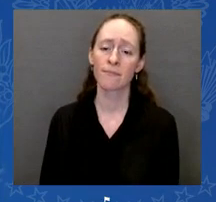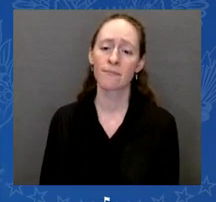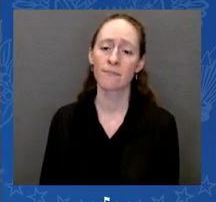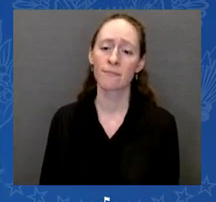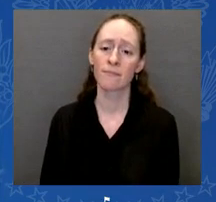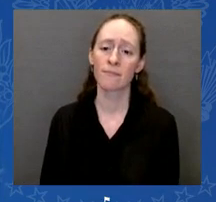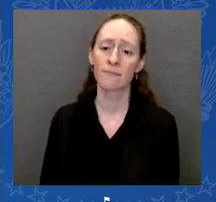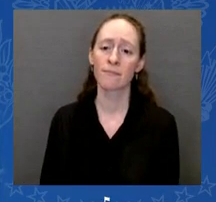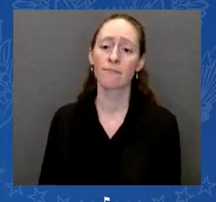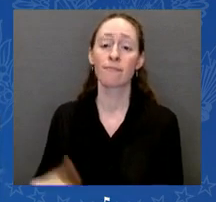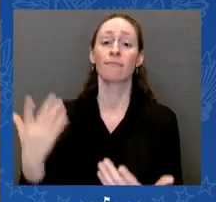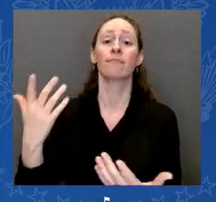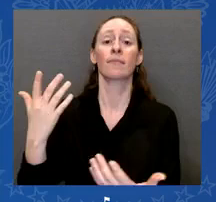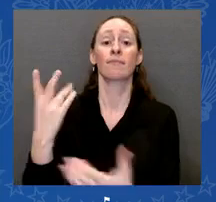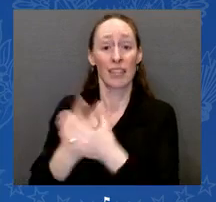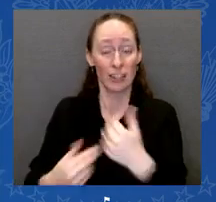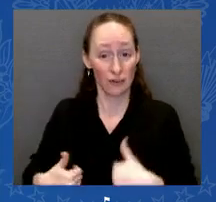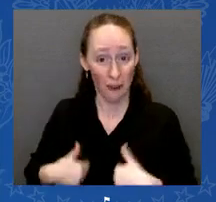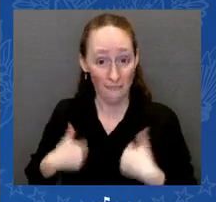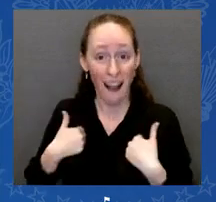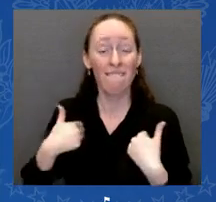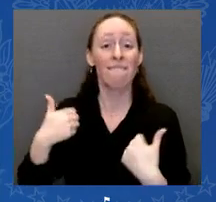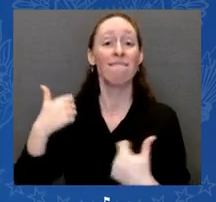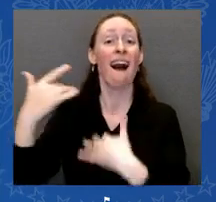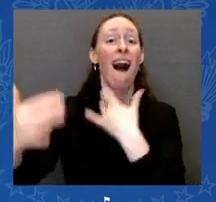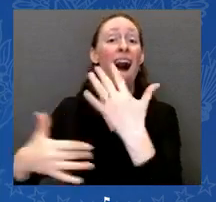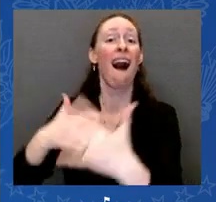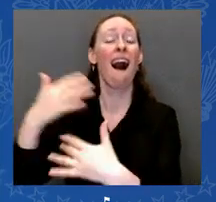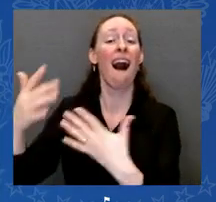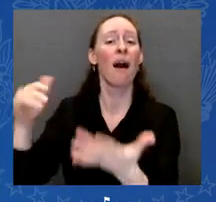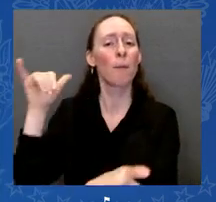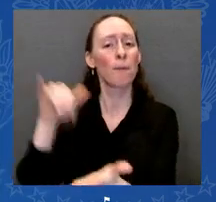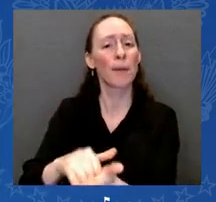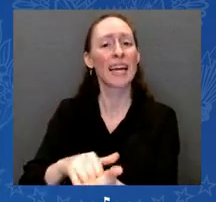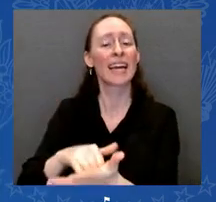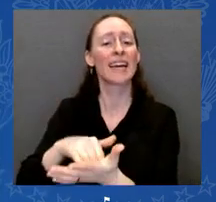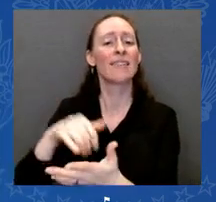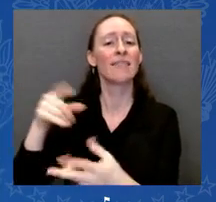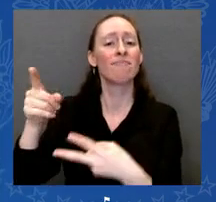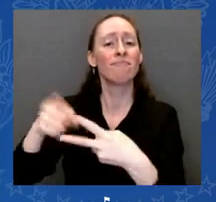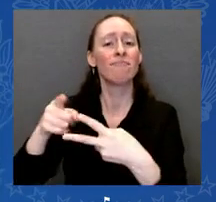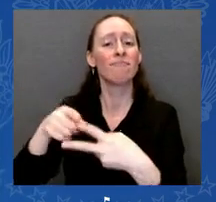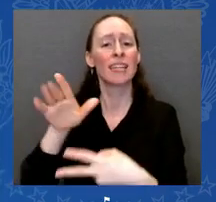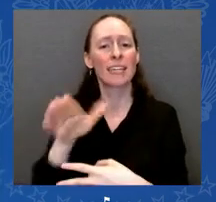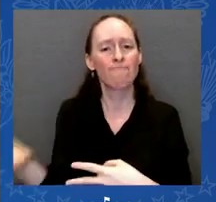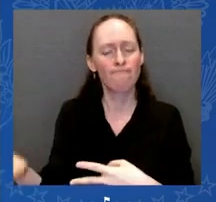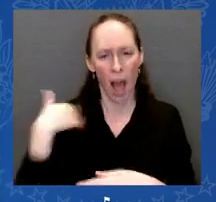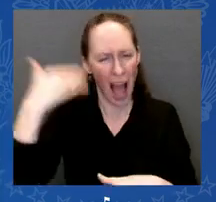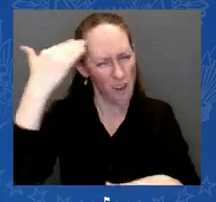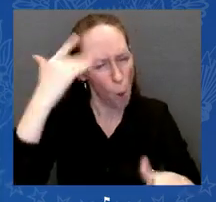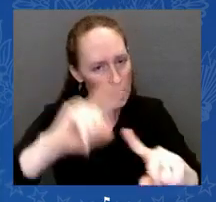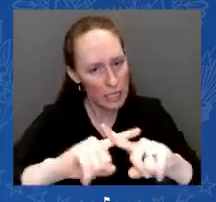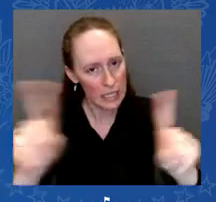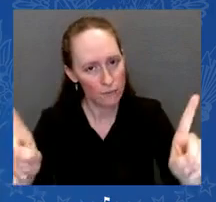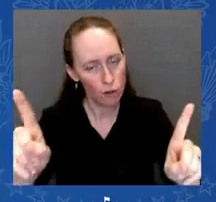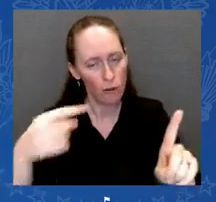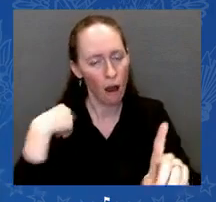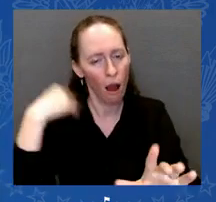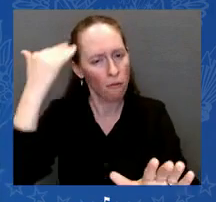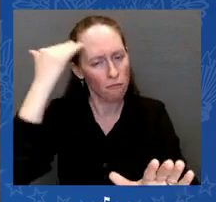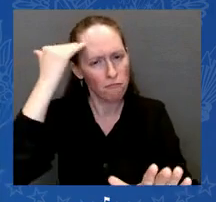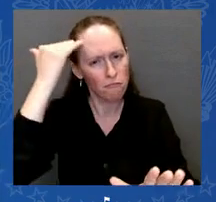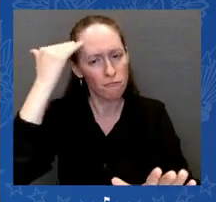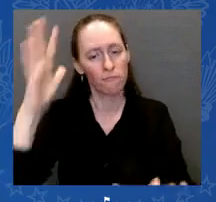Everyone is different. Everyone is different. But I know that feeling. You know, it's like a black hole in the middle of your chest.